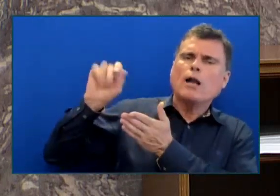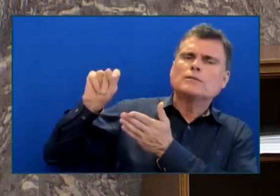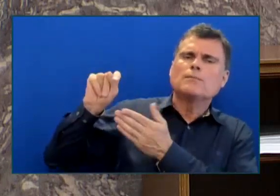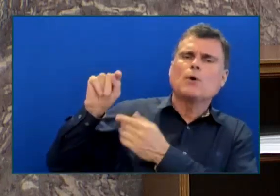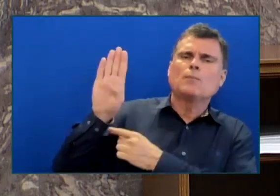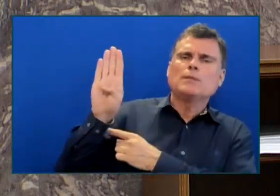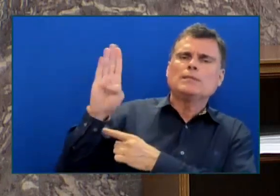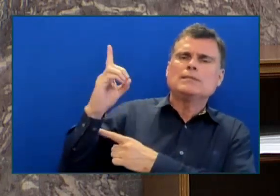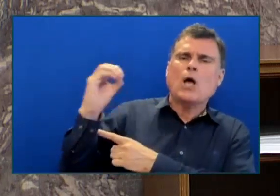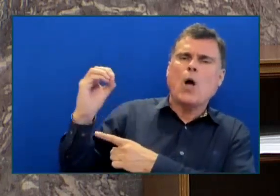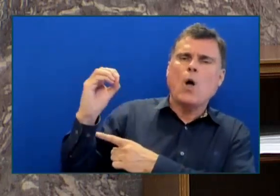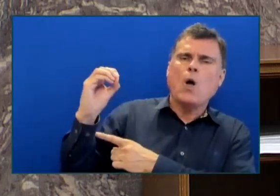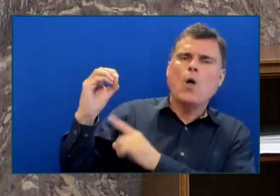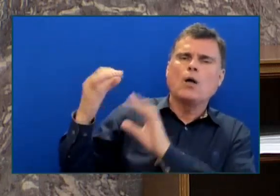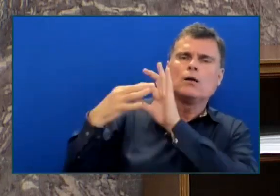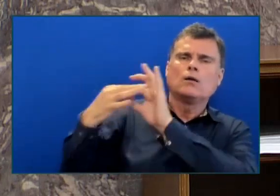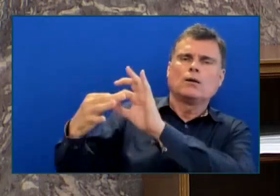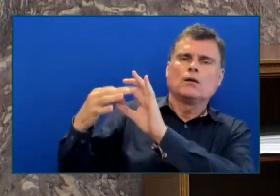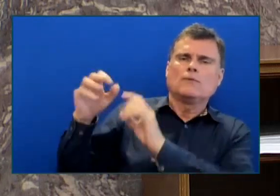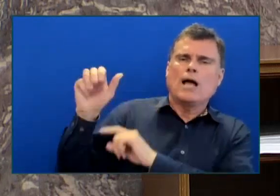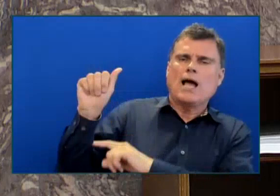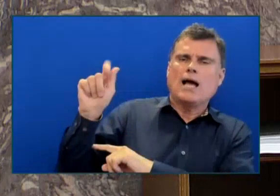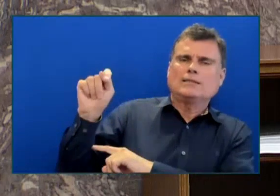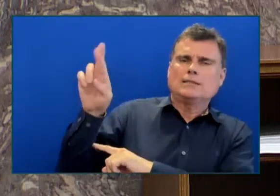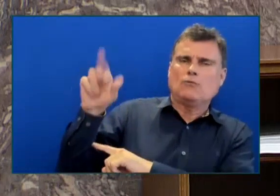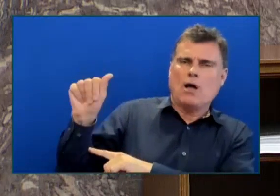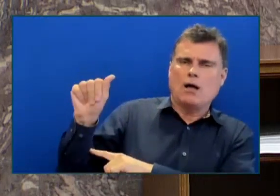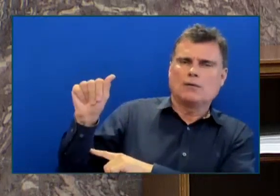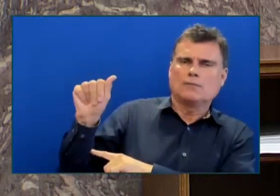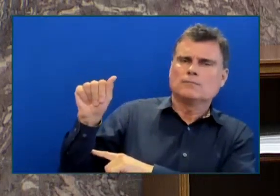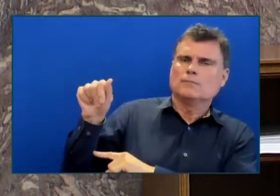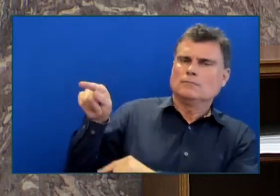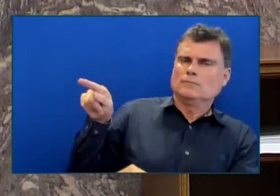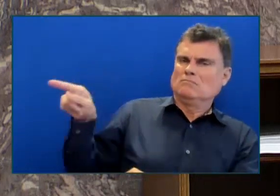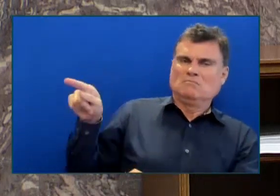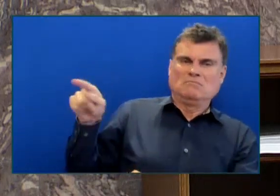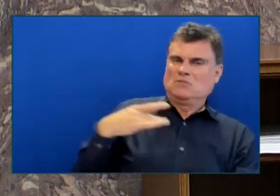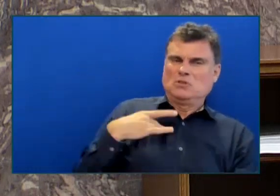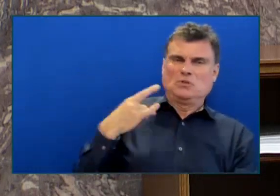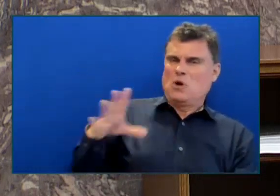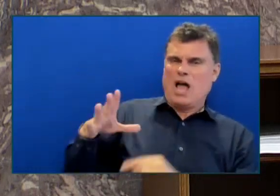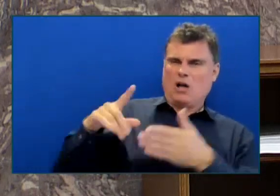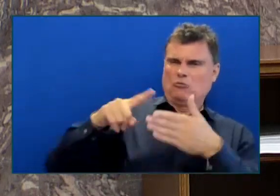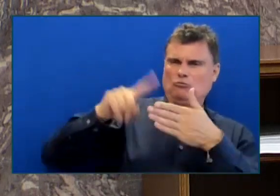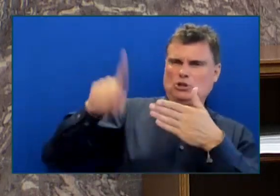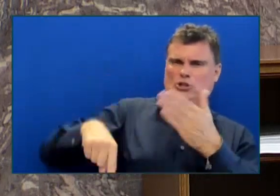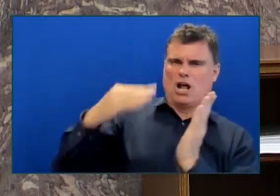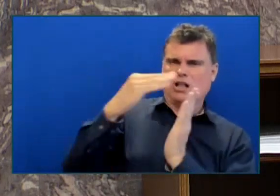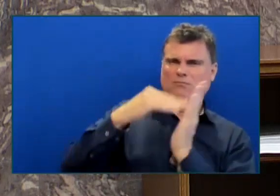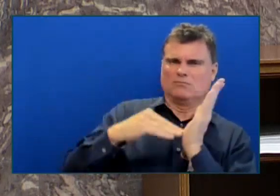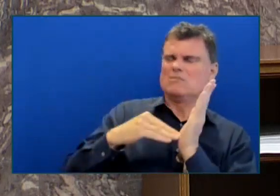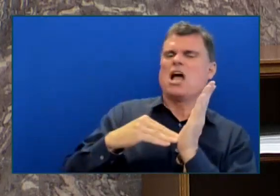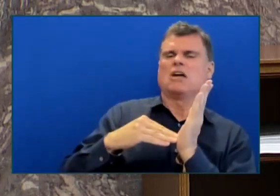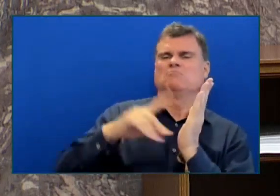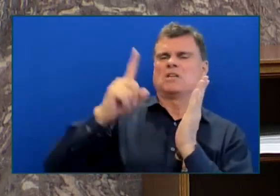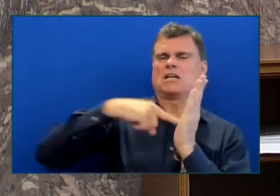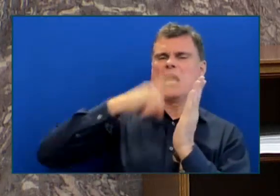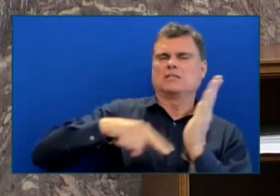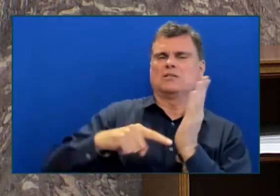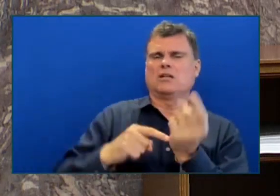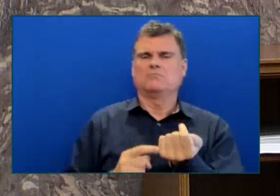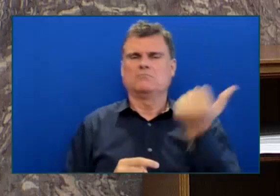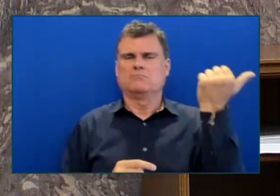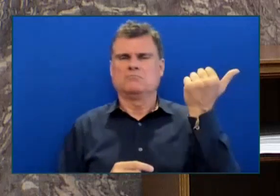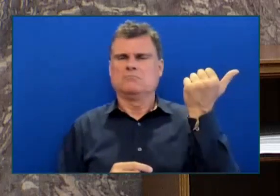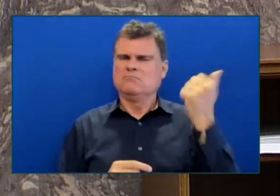and it was cancelled. In fact, Mr. Speaker, the Premier ignored the warning signs of financial mismanagement